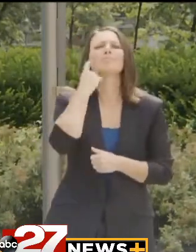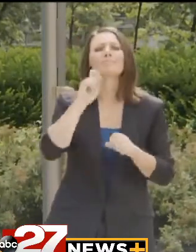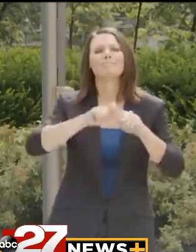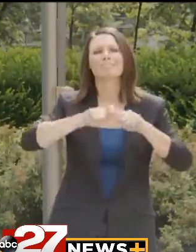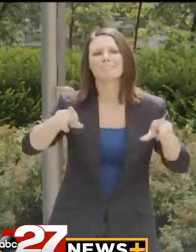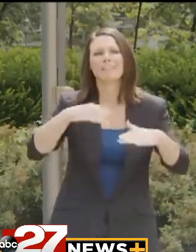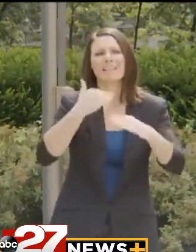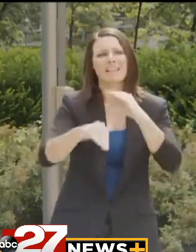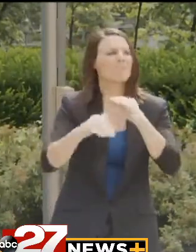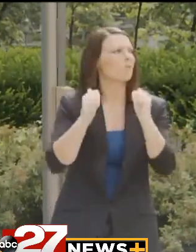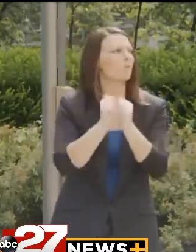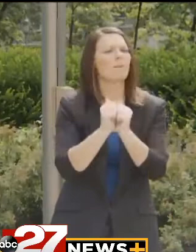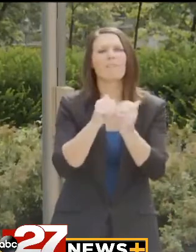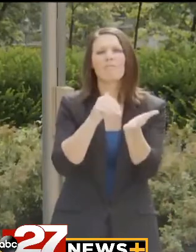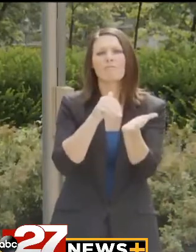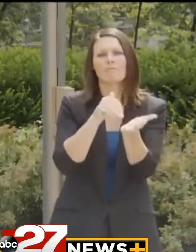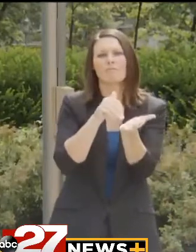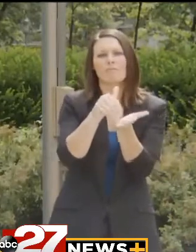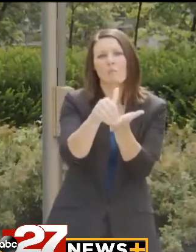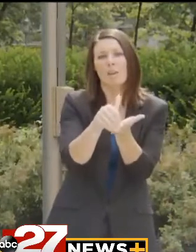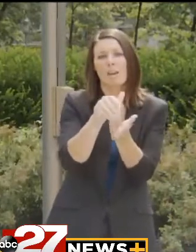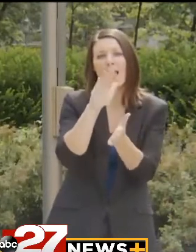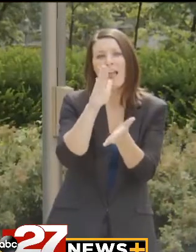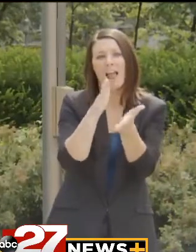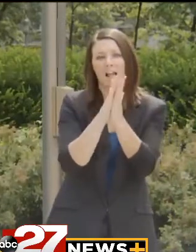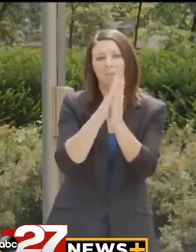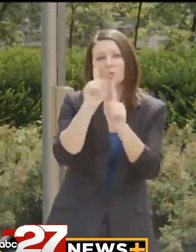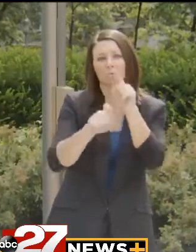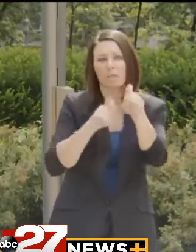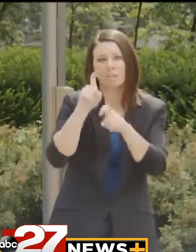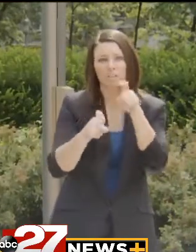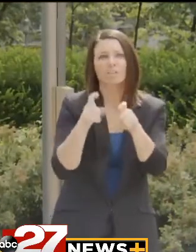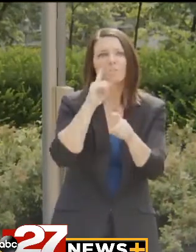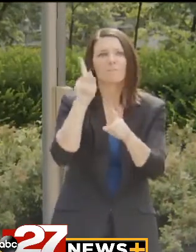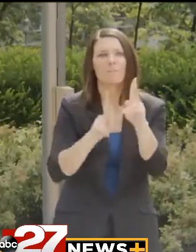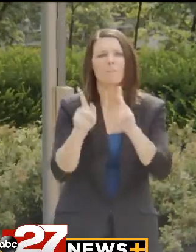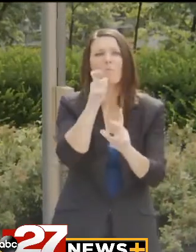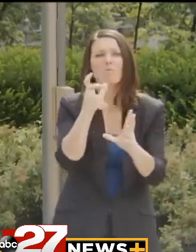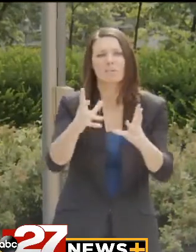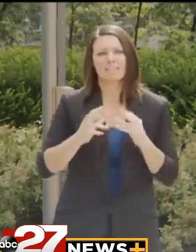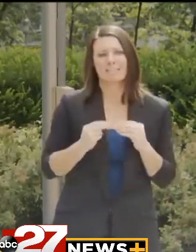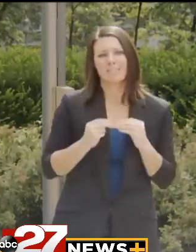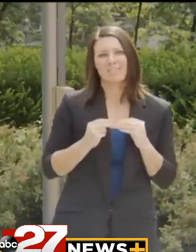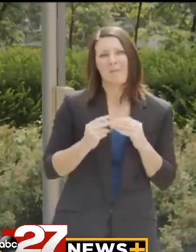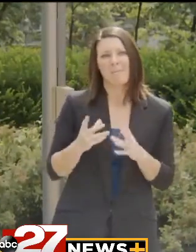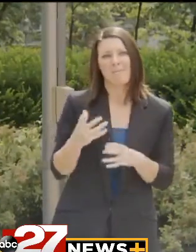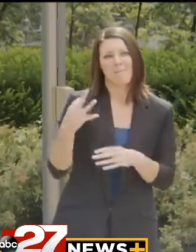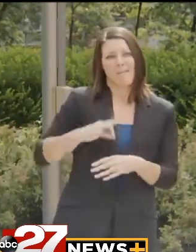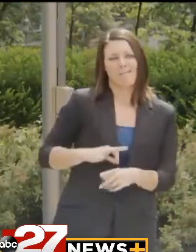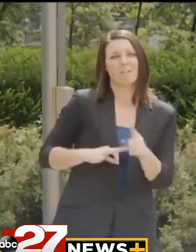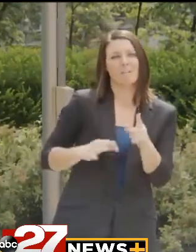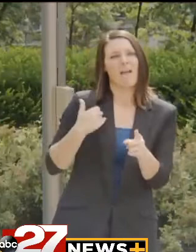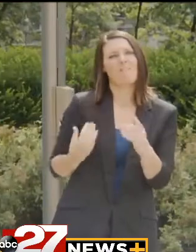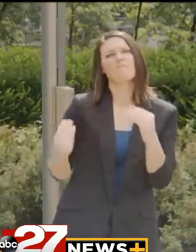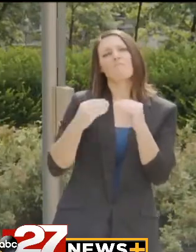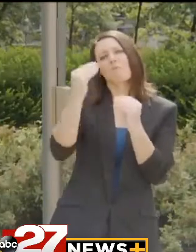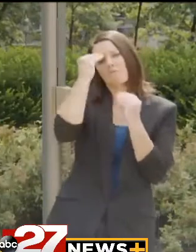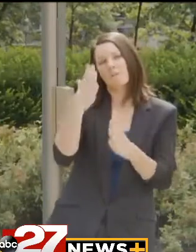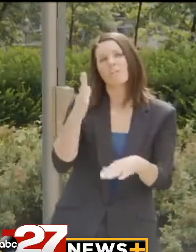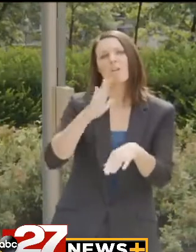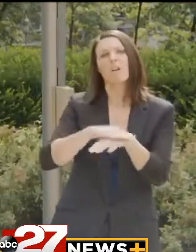an email containing frequently asked questions to unemployment benefit recipients and we have additional information on UC